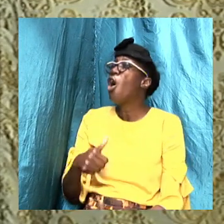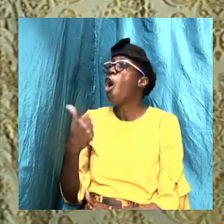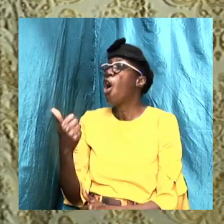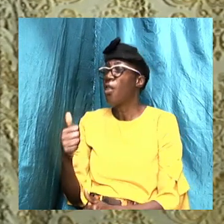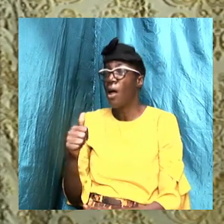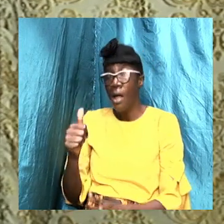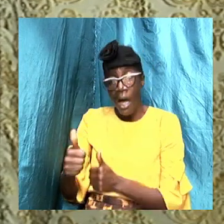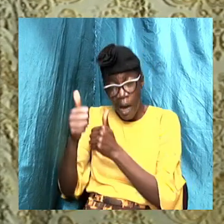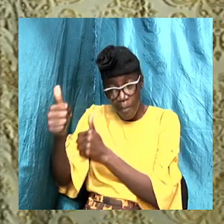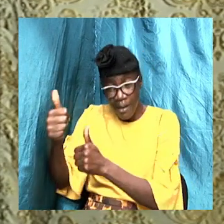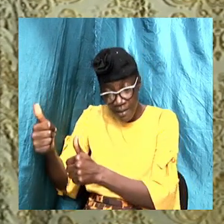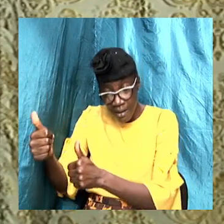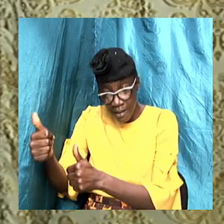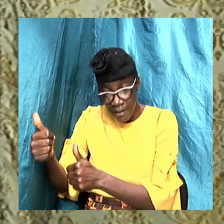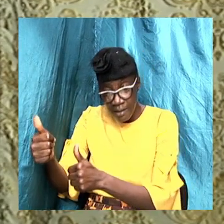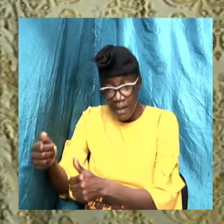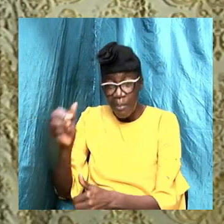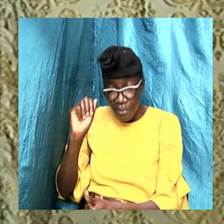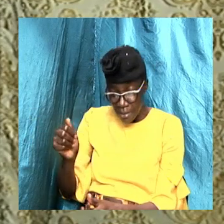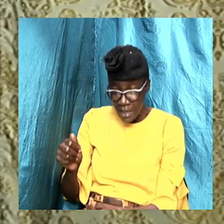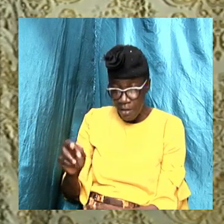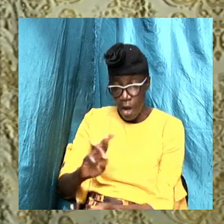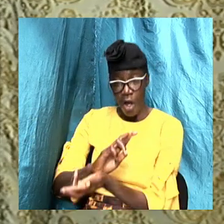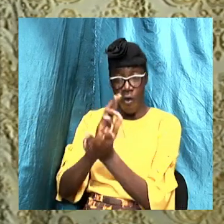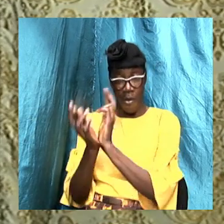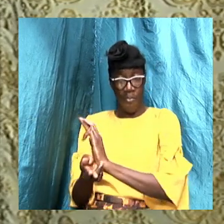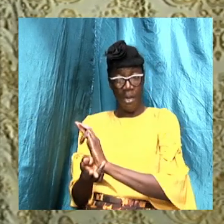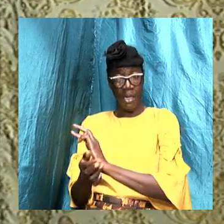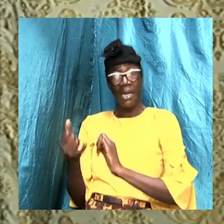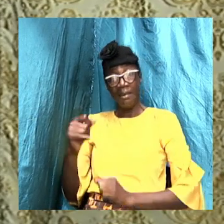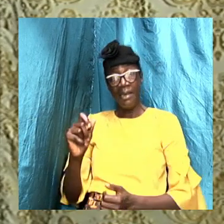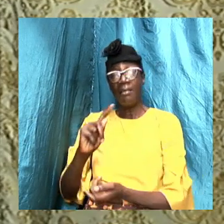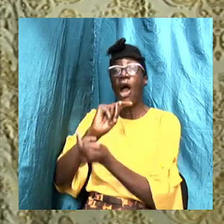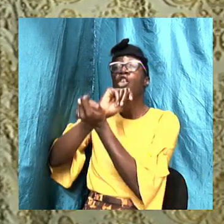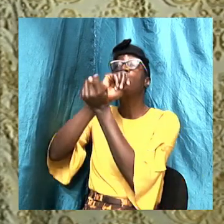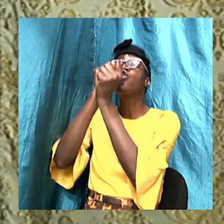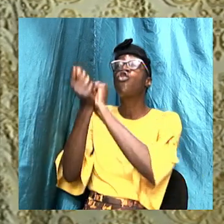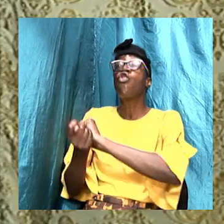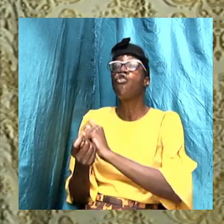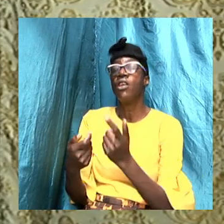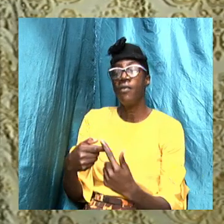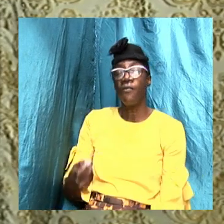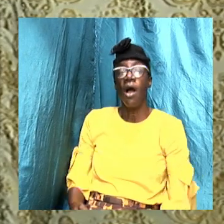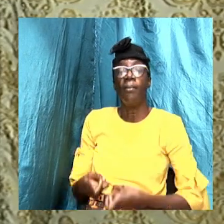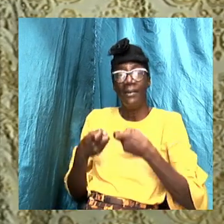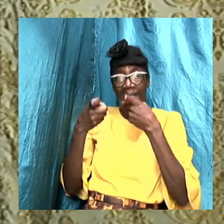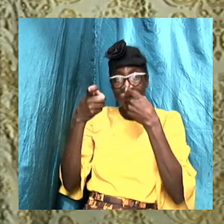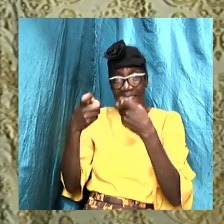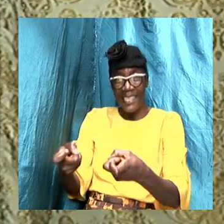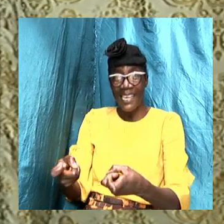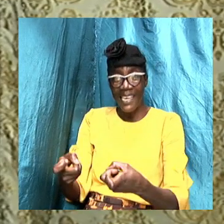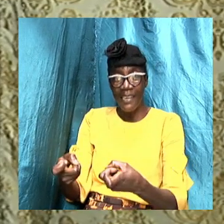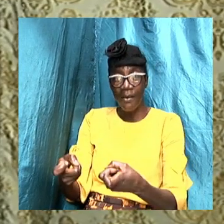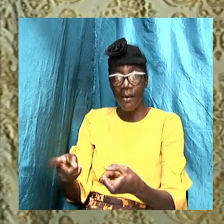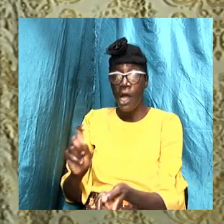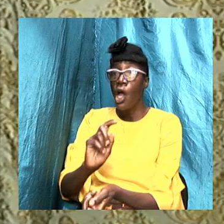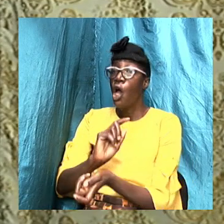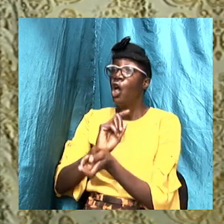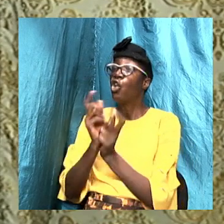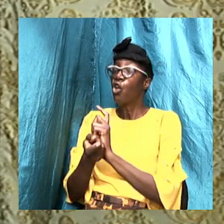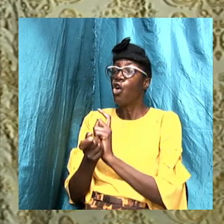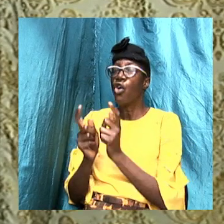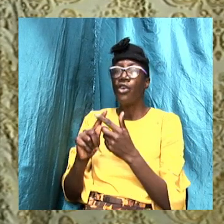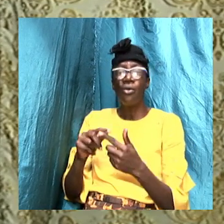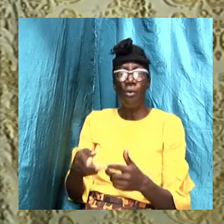What is repentance? We said that it is a turning from sin and turn to God. It's a